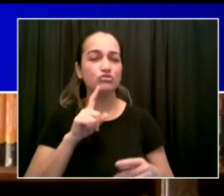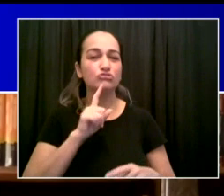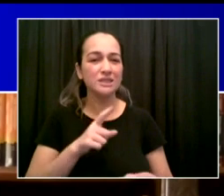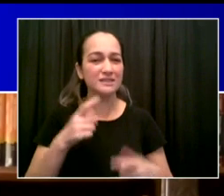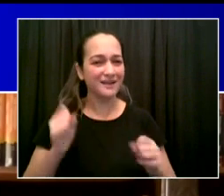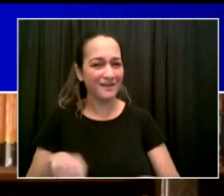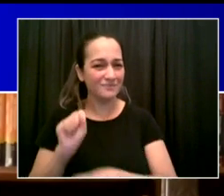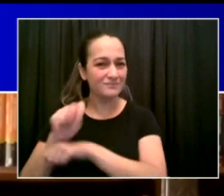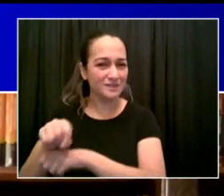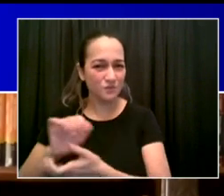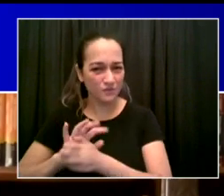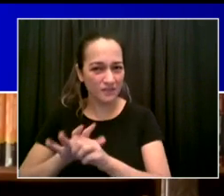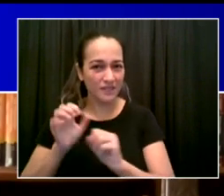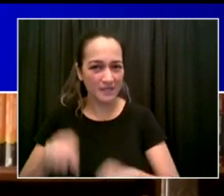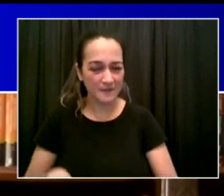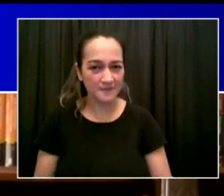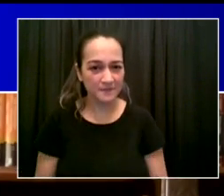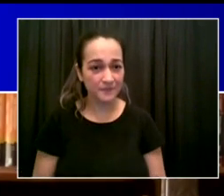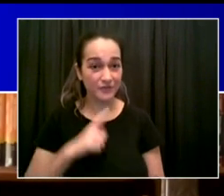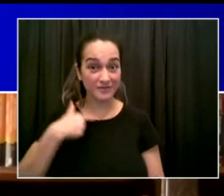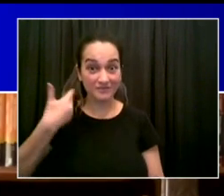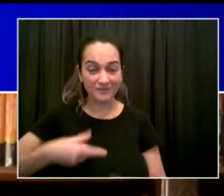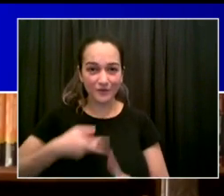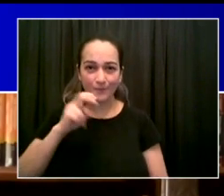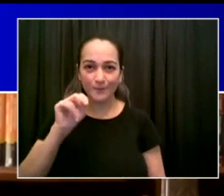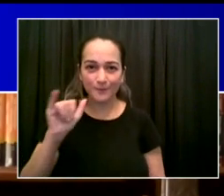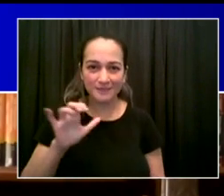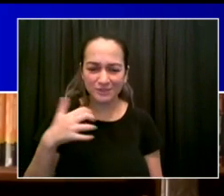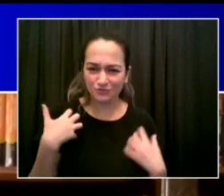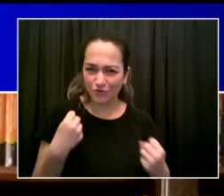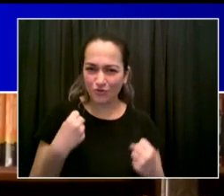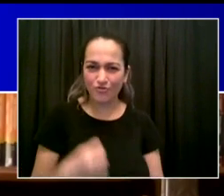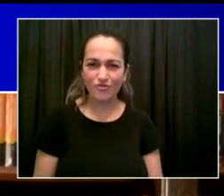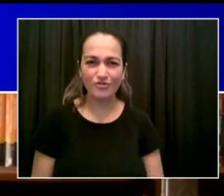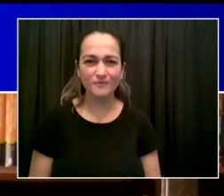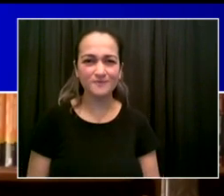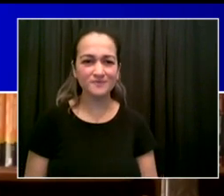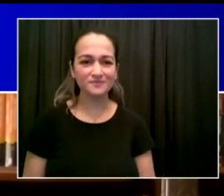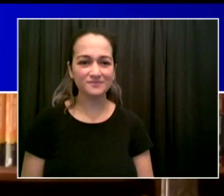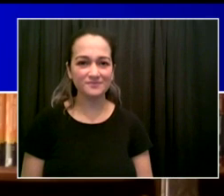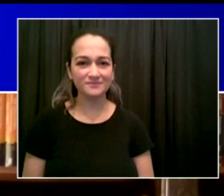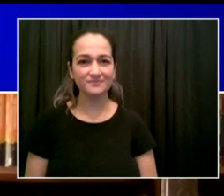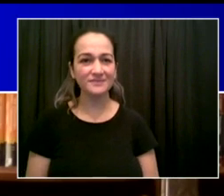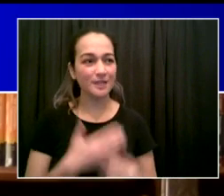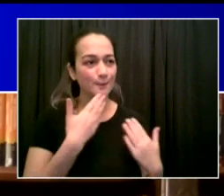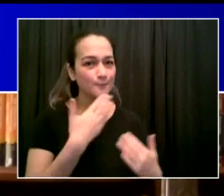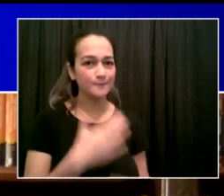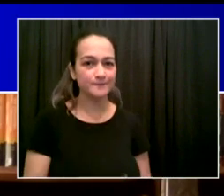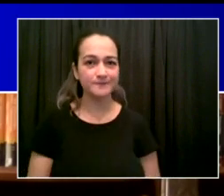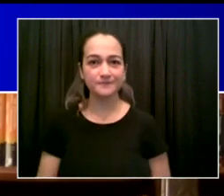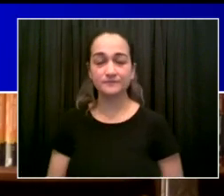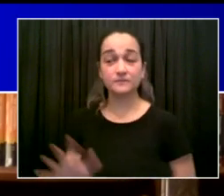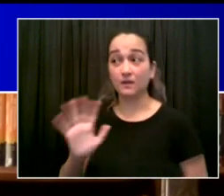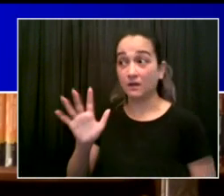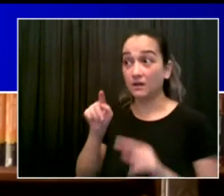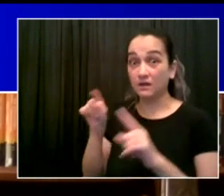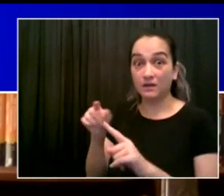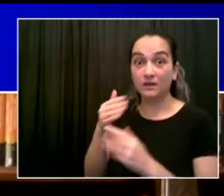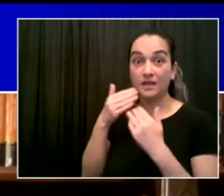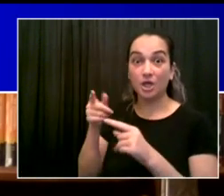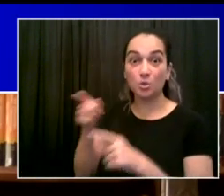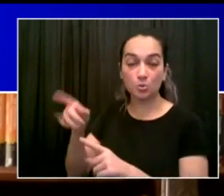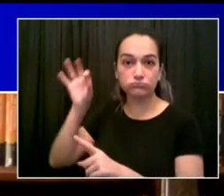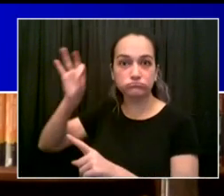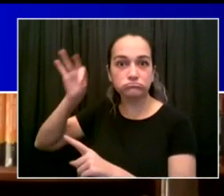for the city. But you also have another great reality that distinguishes you, your radio presence.